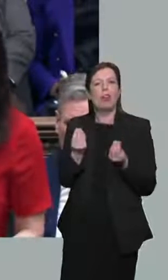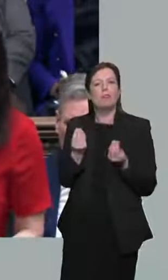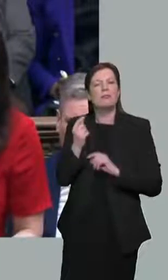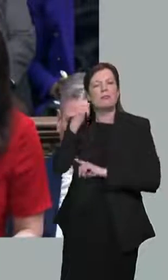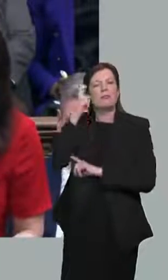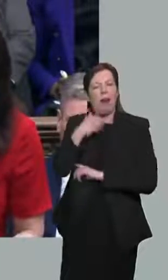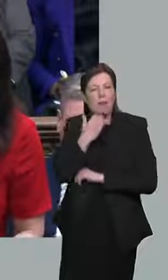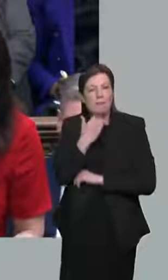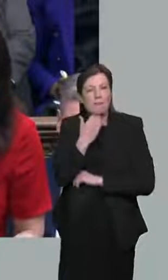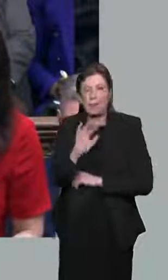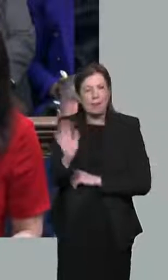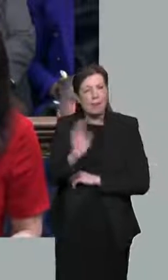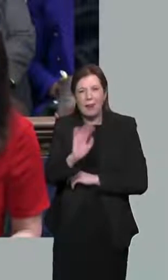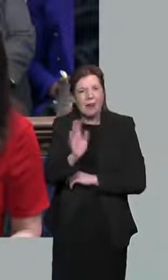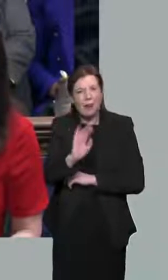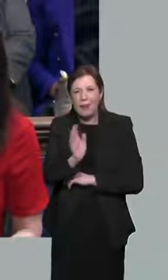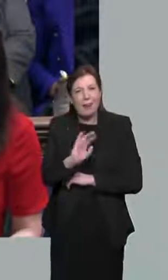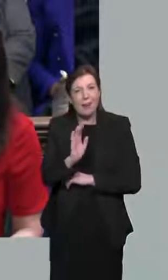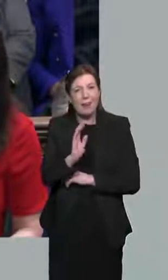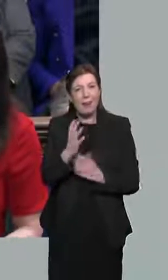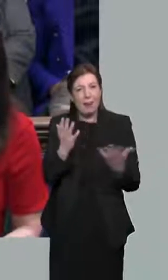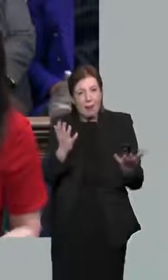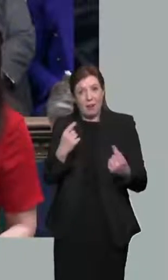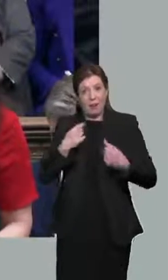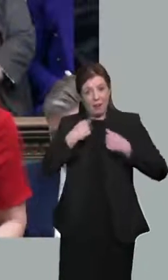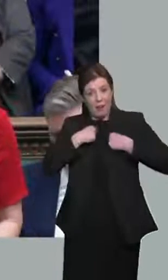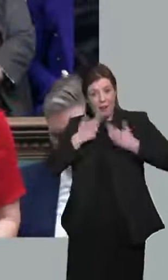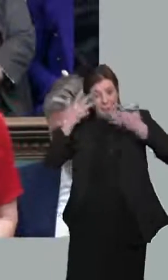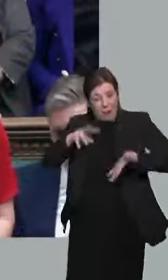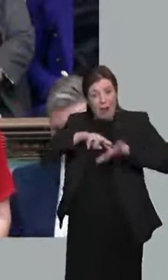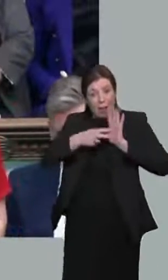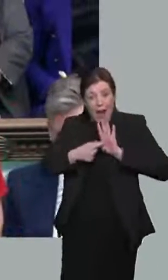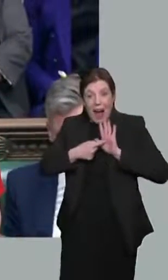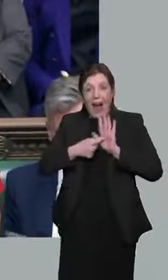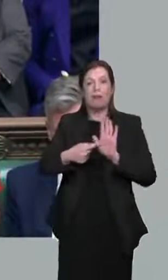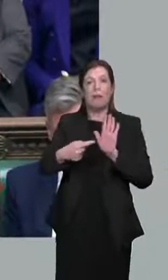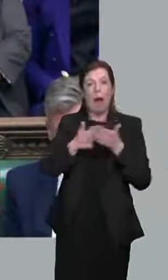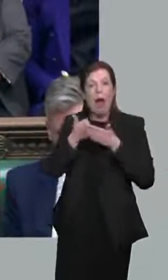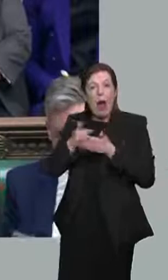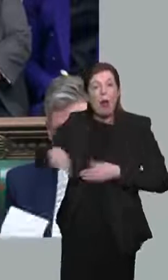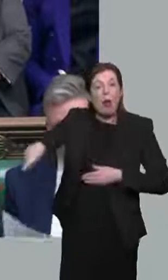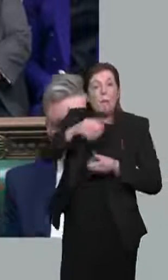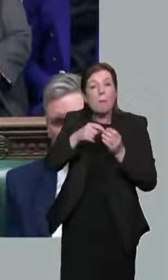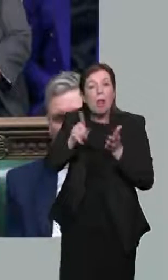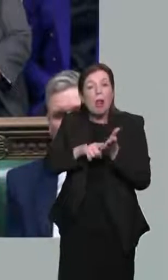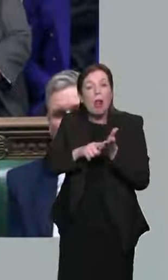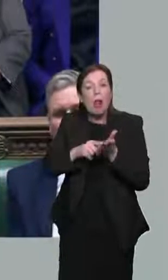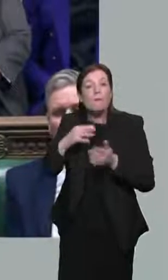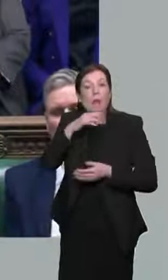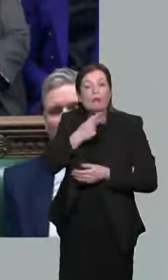A proper energy efficiency scheme, like the one we have set out, could cut bills by £400